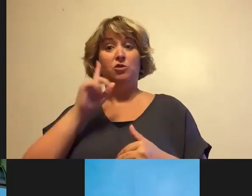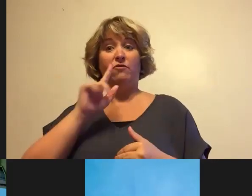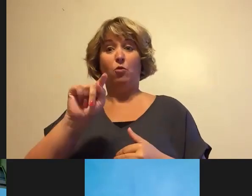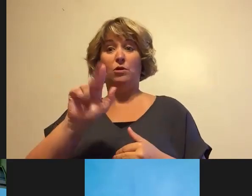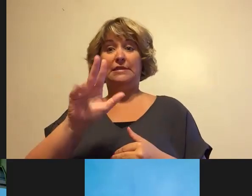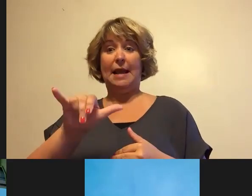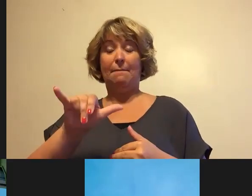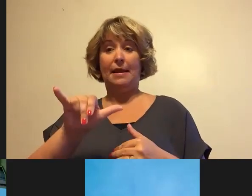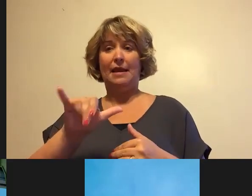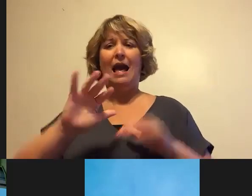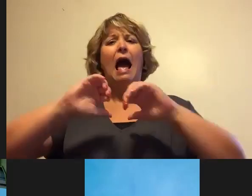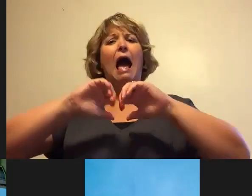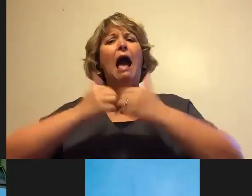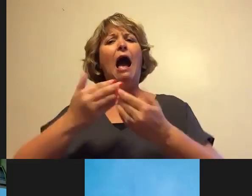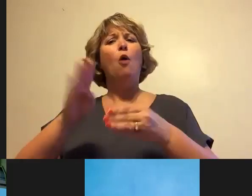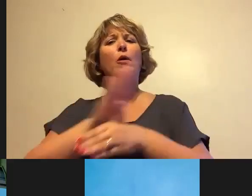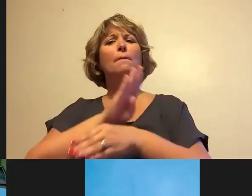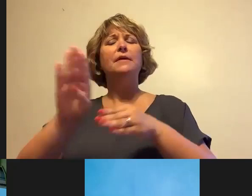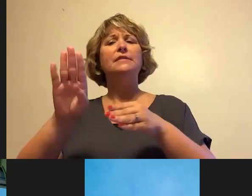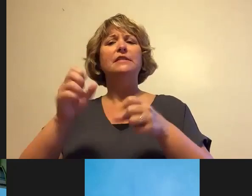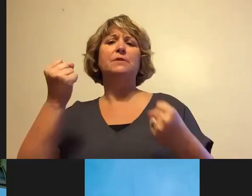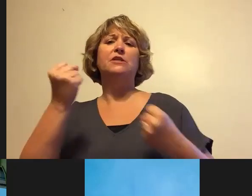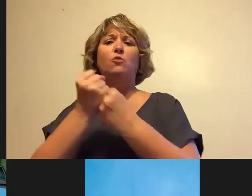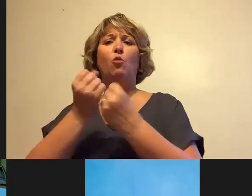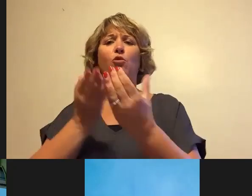businesses being supported with the Open for Business campaign?